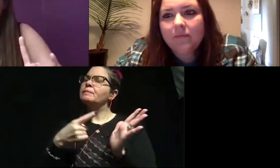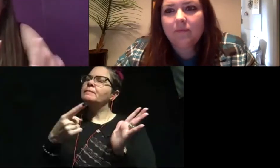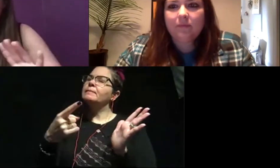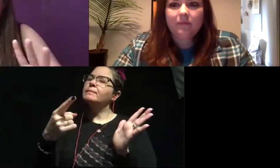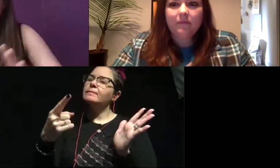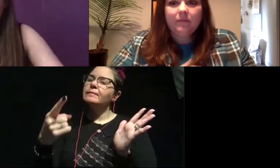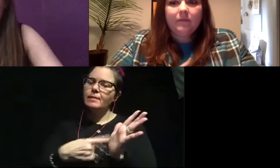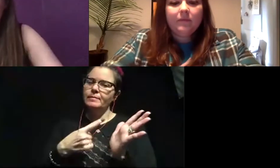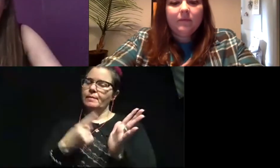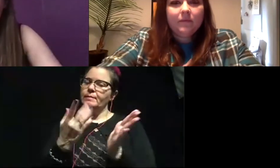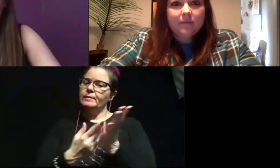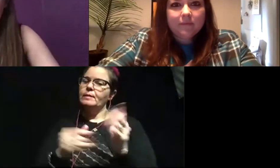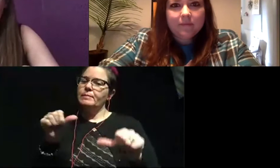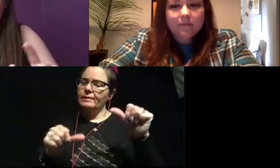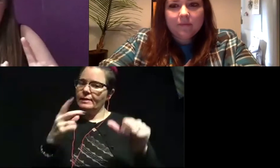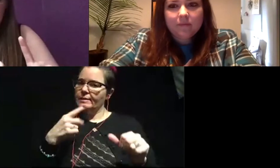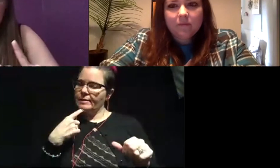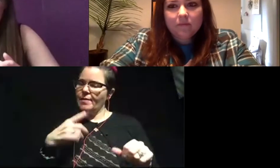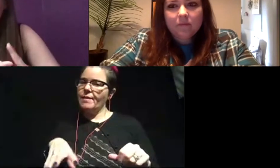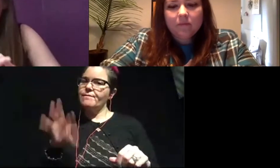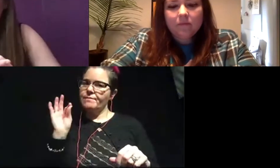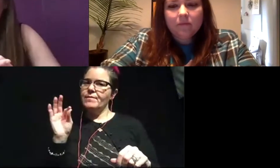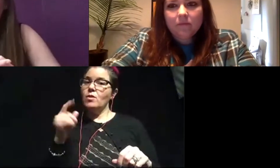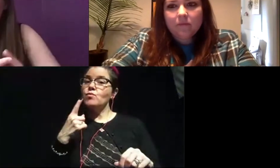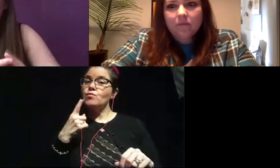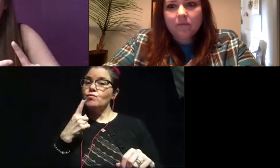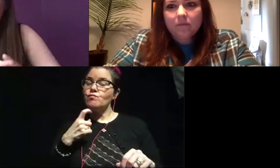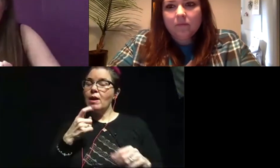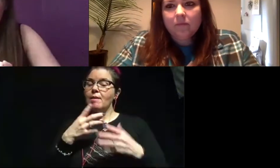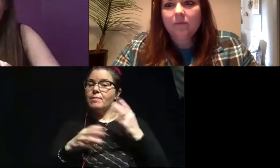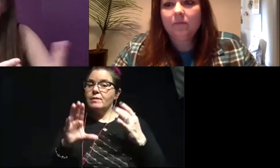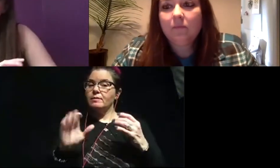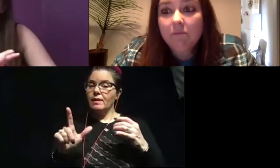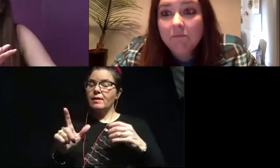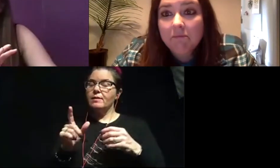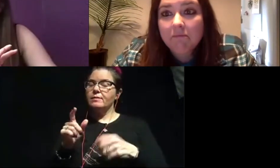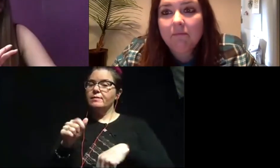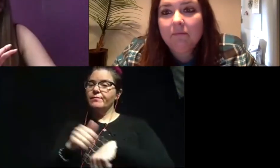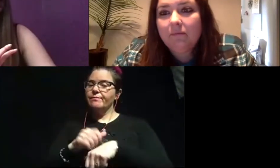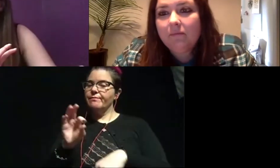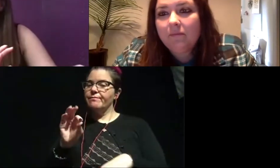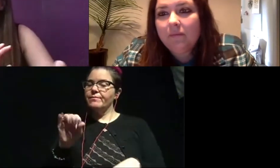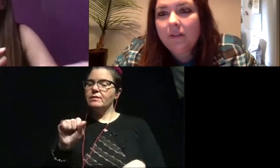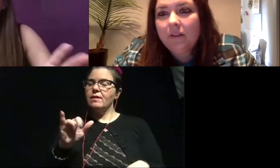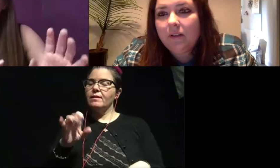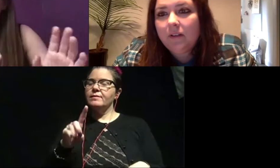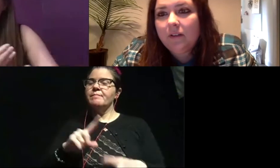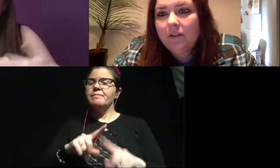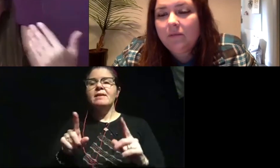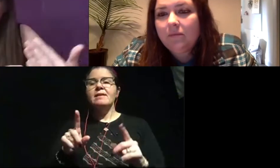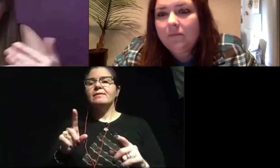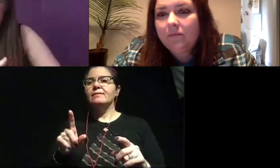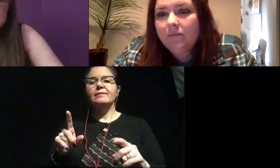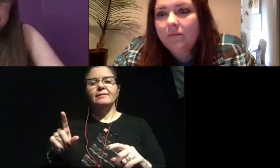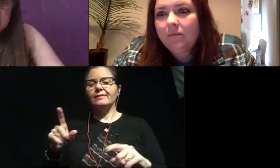scientists who said they have found things like red blood cells fossilized, but we haven't been able to test